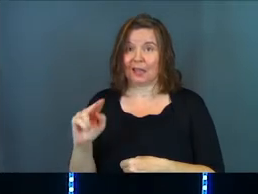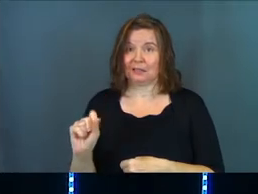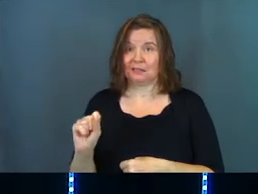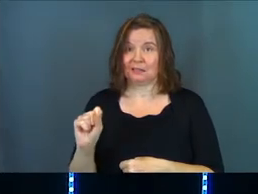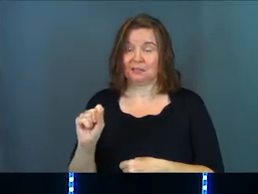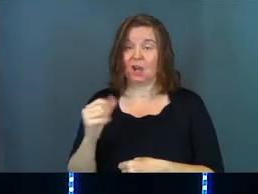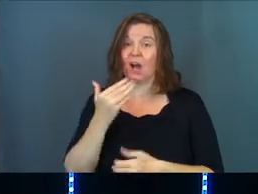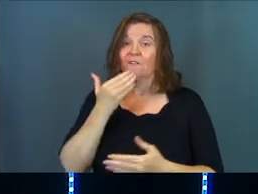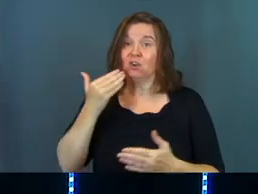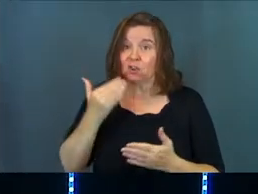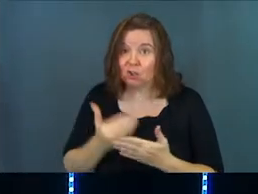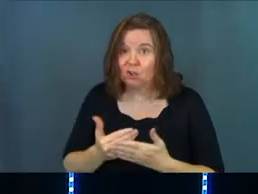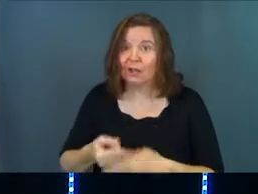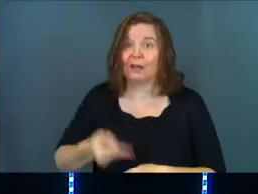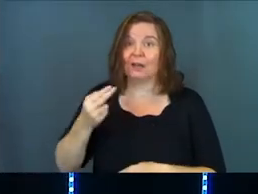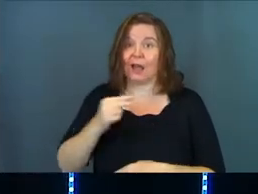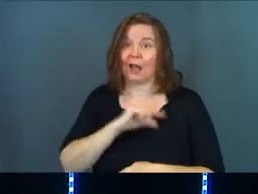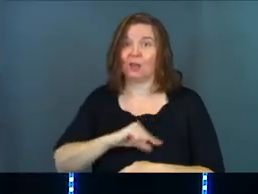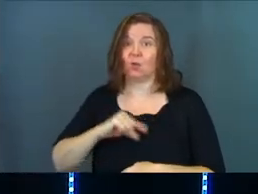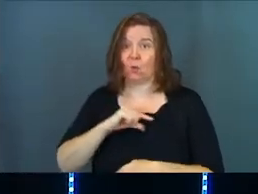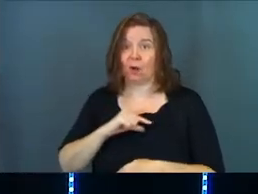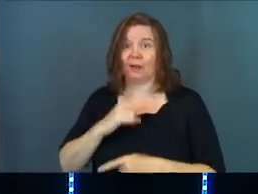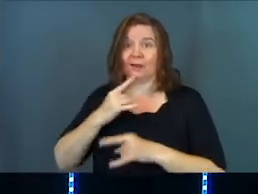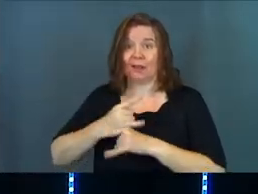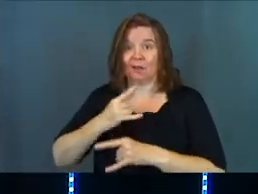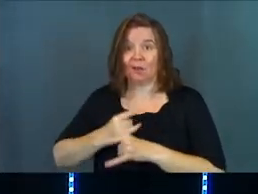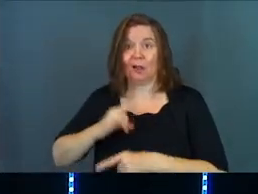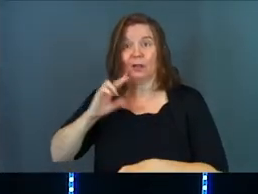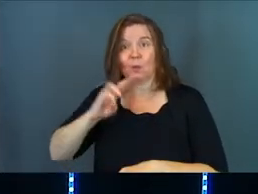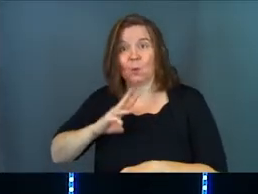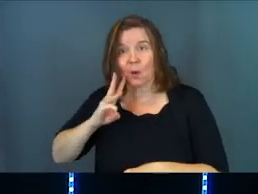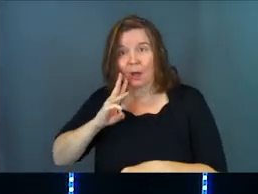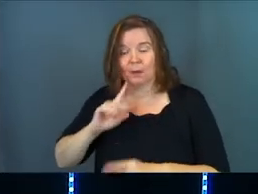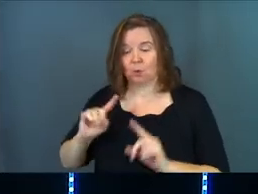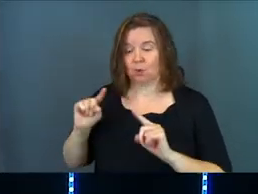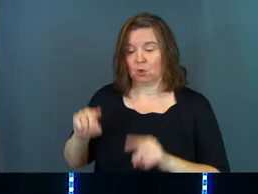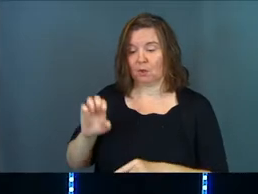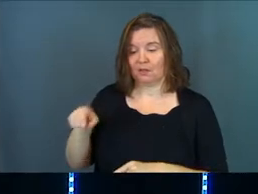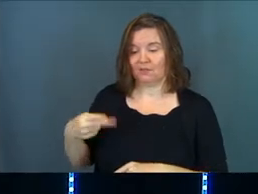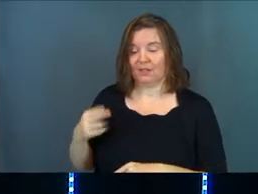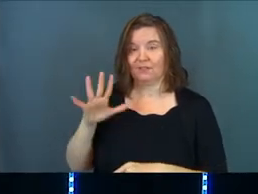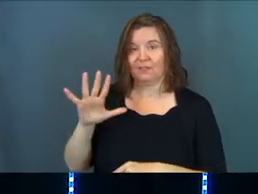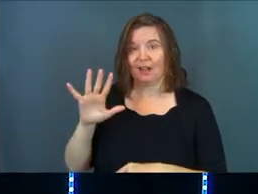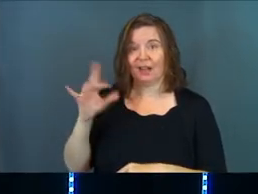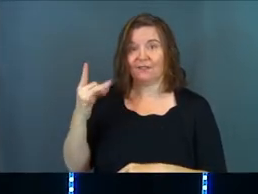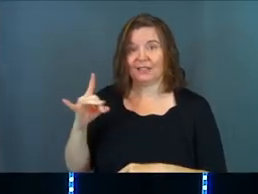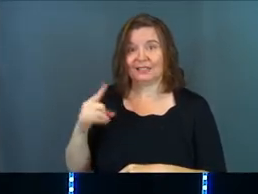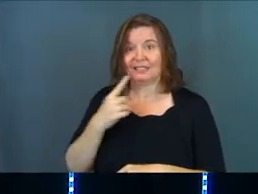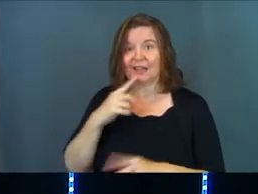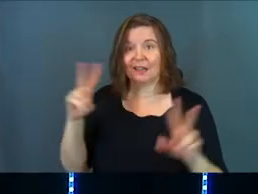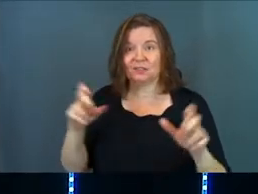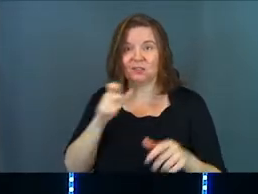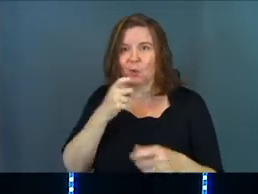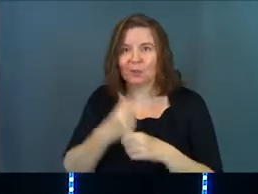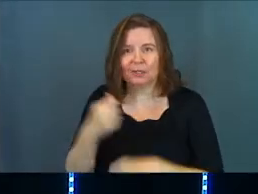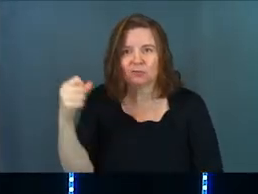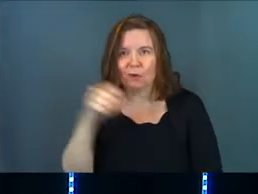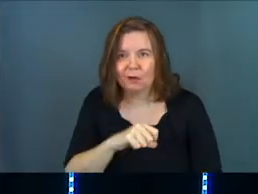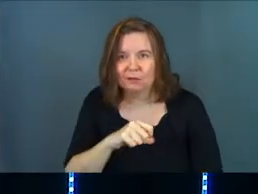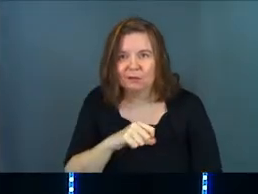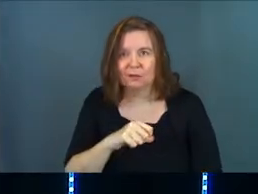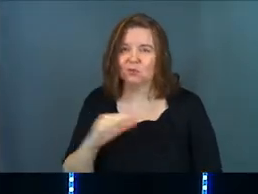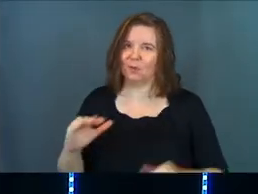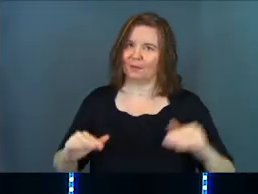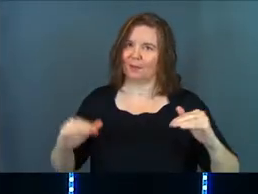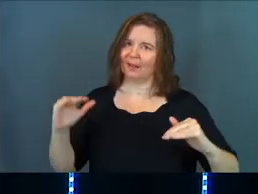of good, high-quality fermented wine. But when you go to Ephesians 5.18, it says, don't get drunk. There's